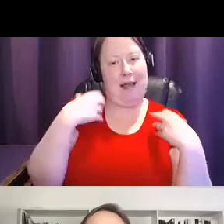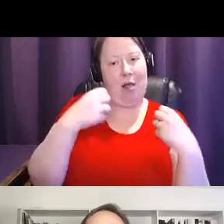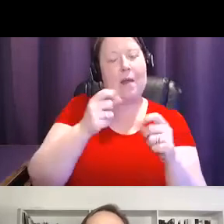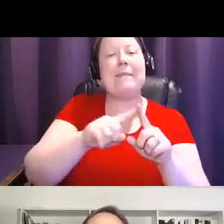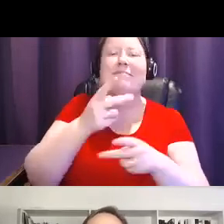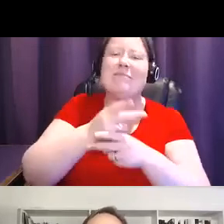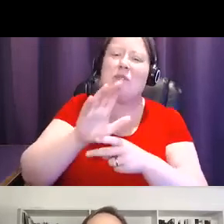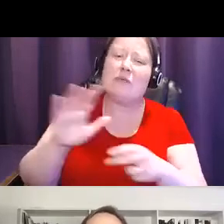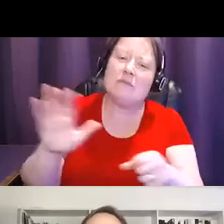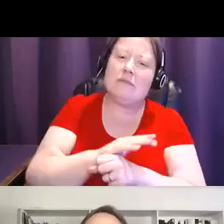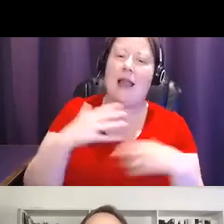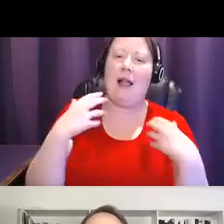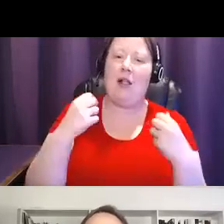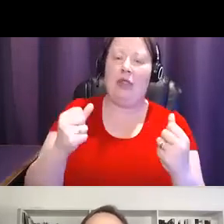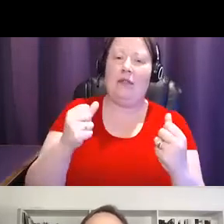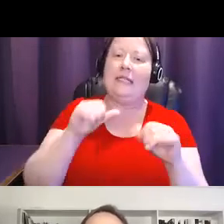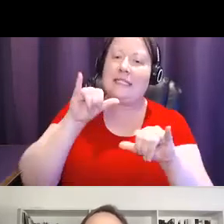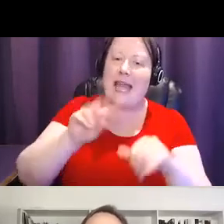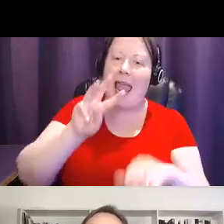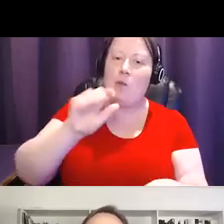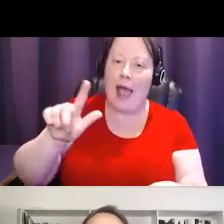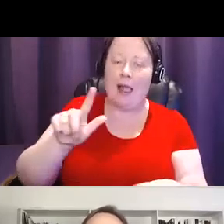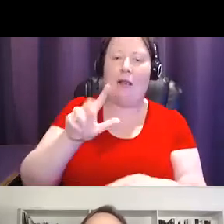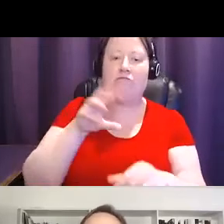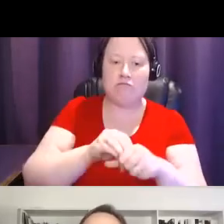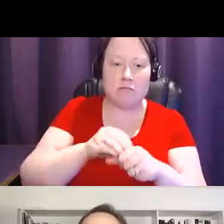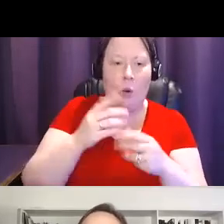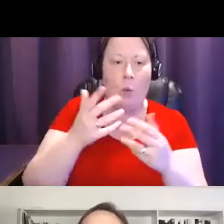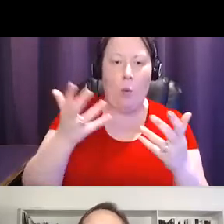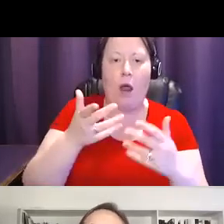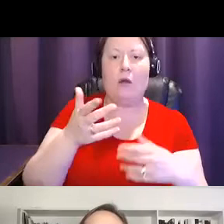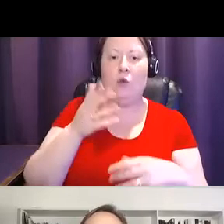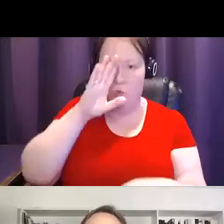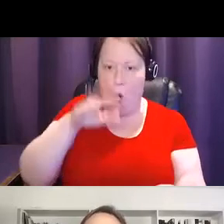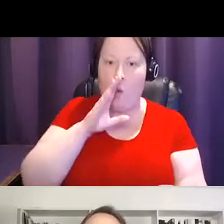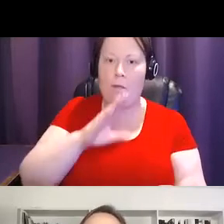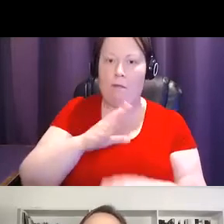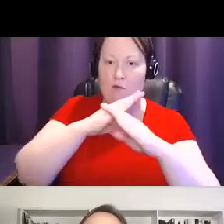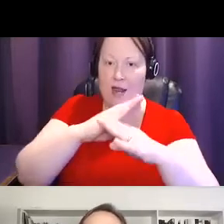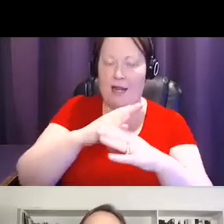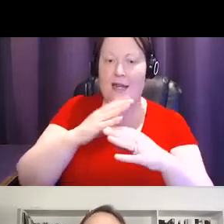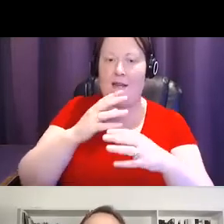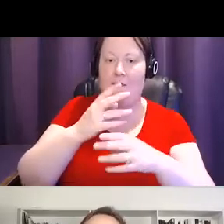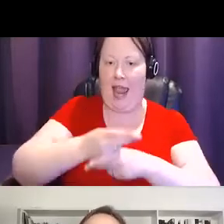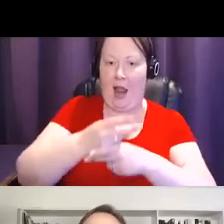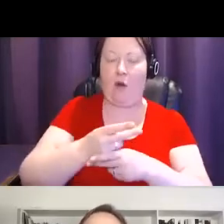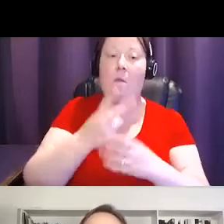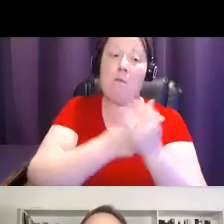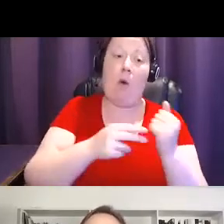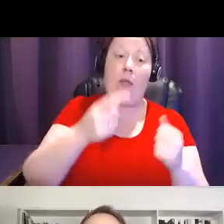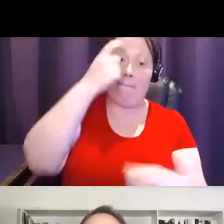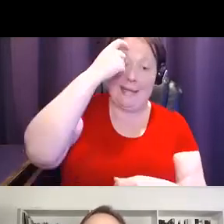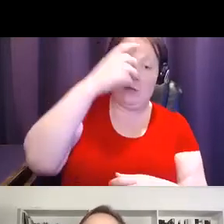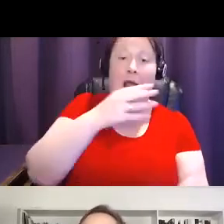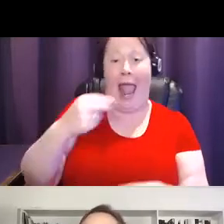well. Do things that you know are going to be preventative care, both in terms of mental health and physical health.